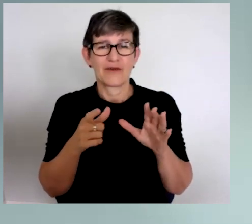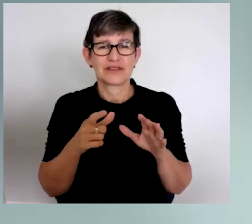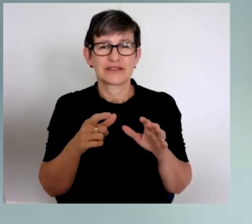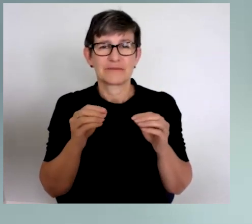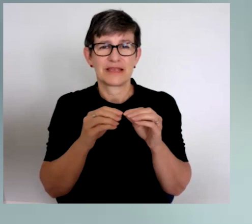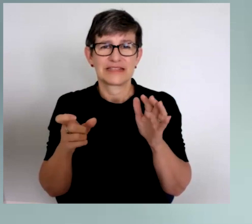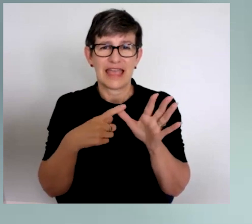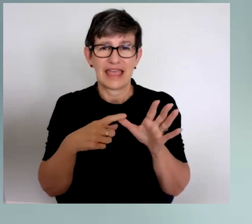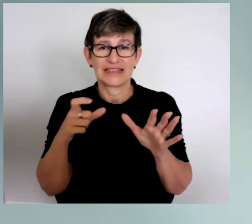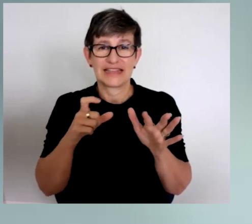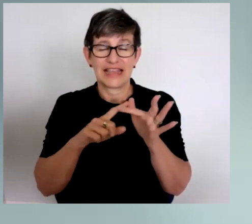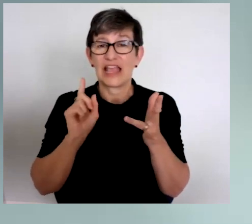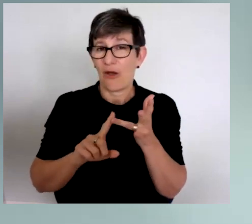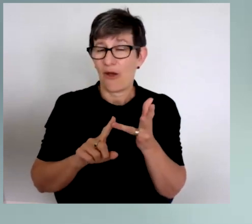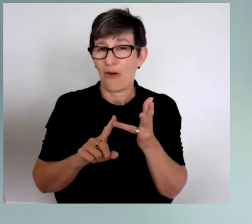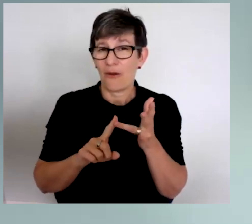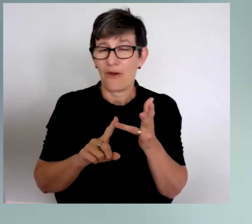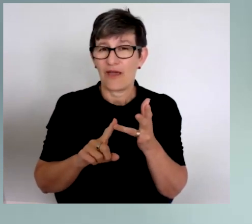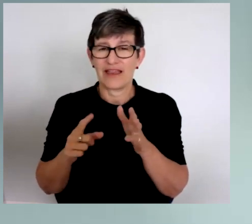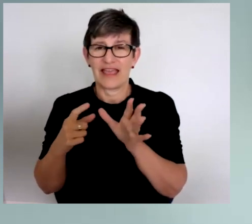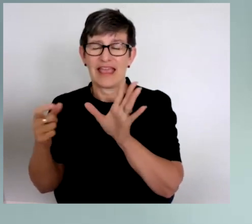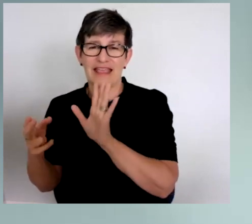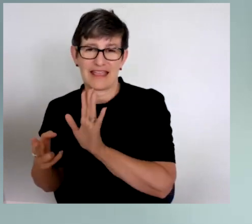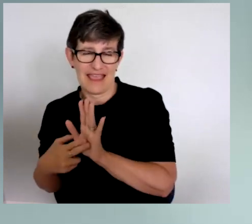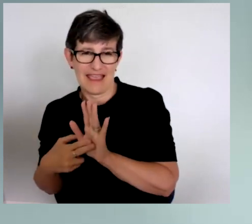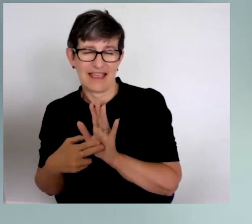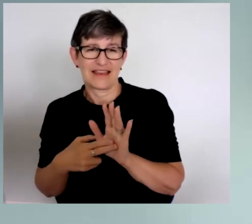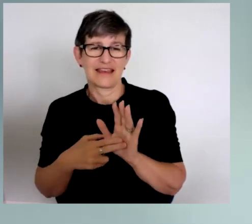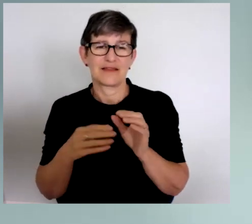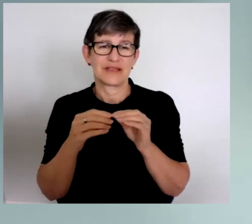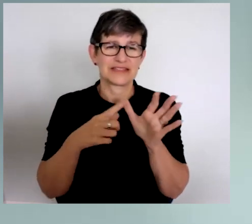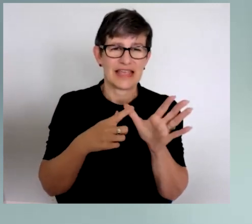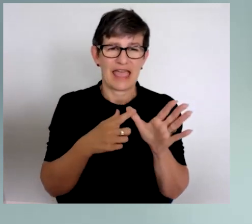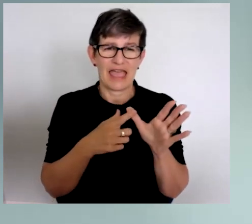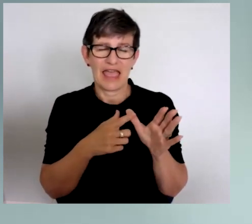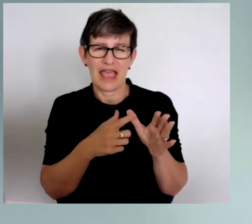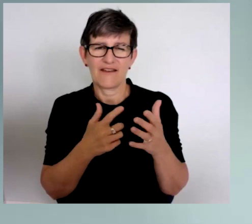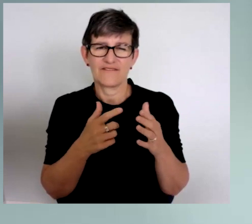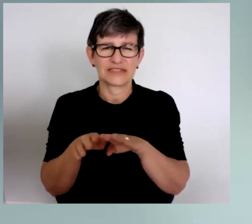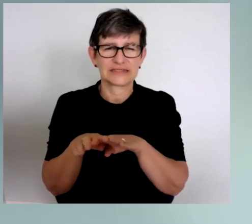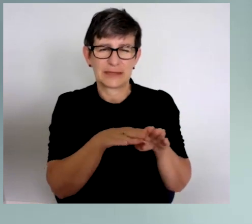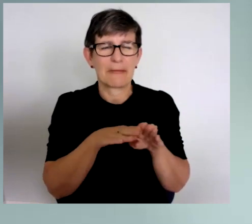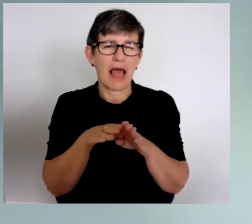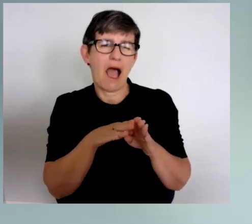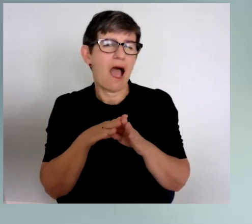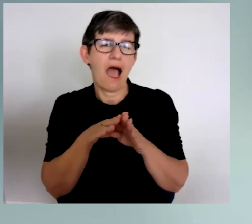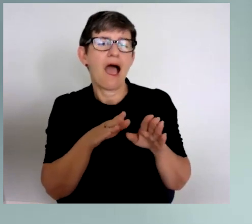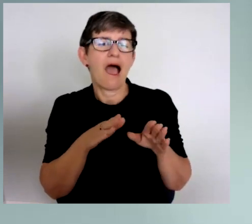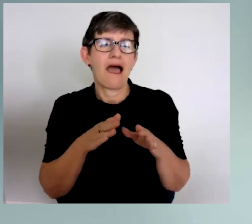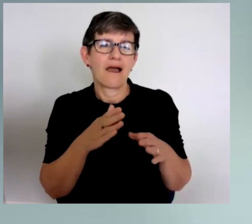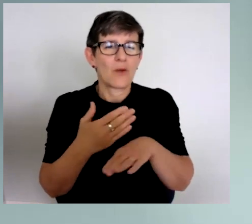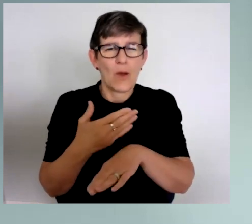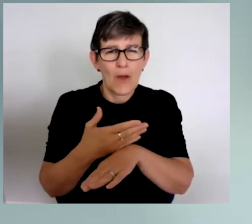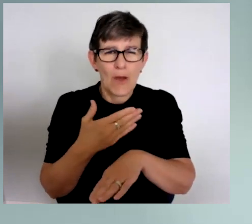BCA CEO and ACAN and BCA had a lot of common interests. And we worked together